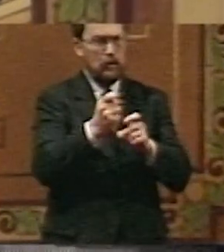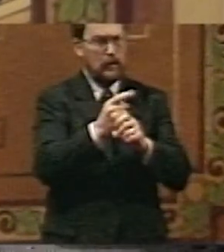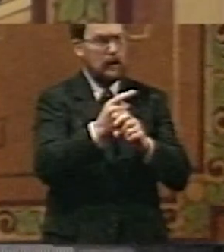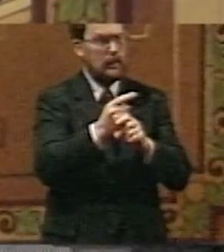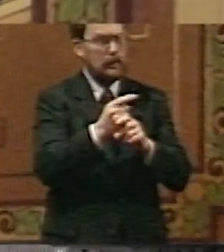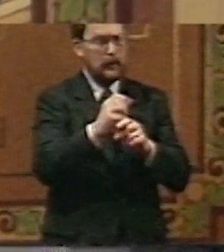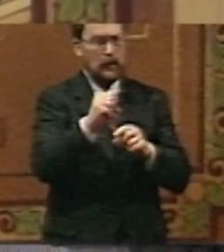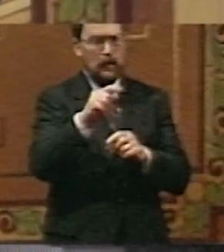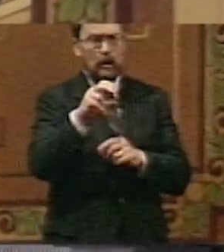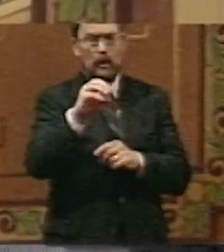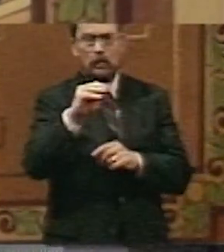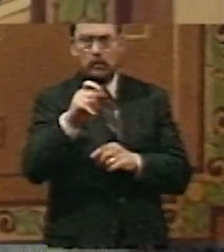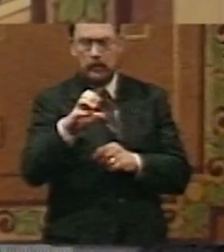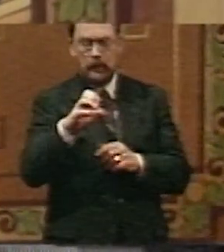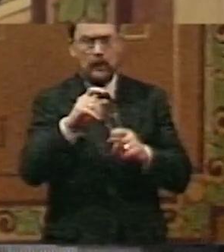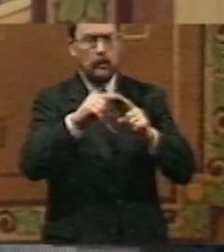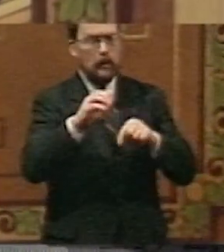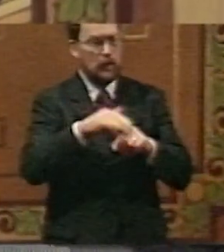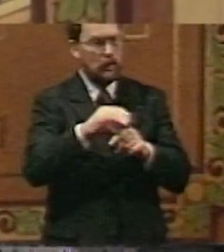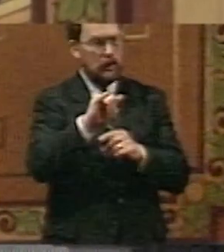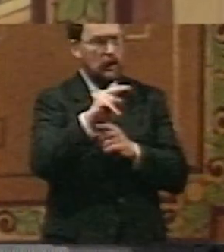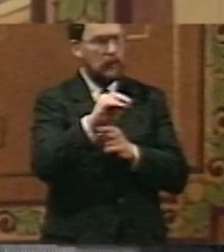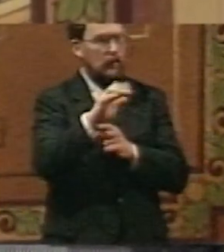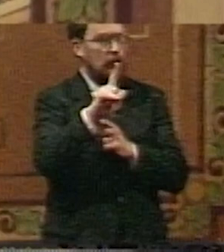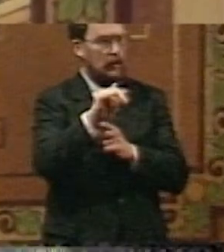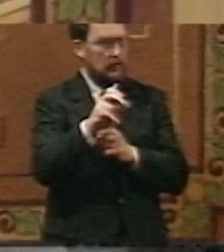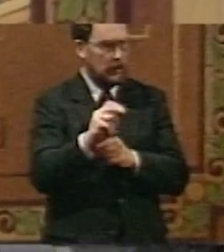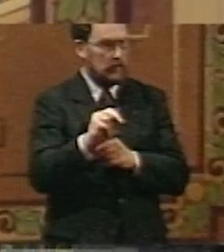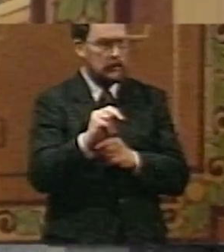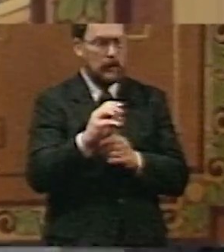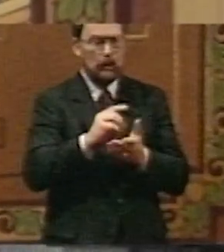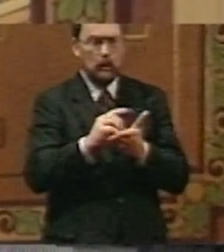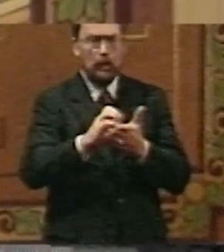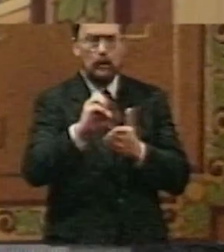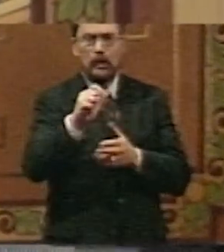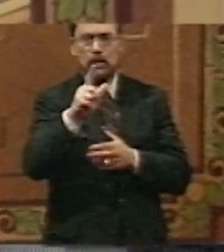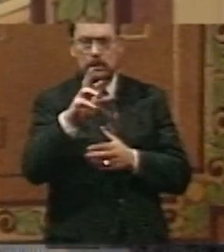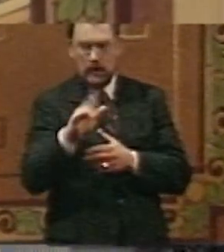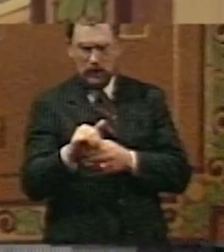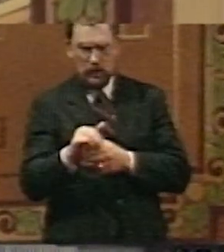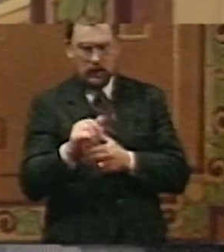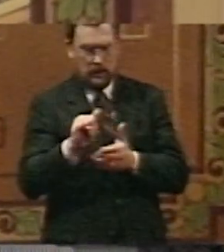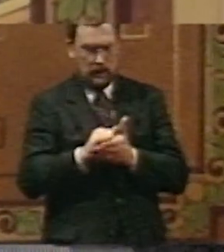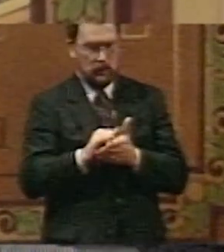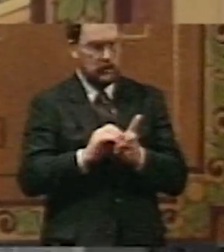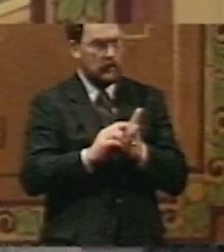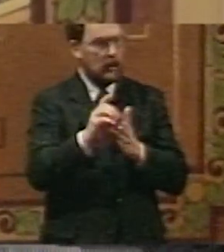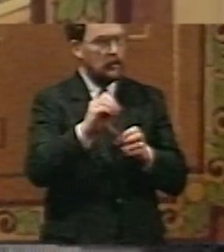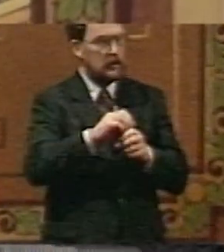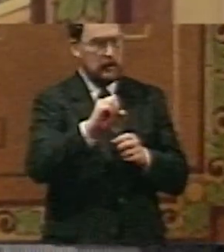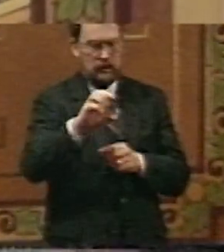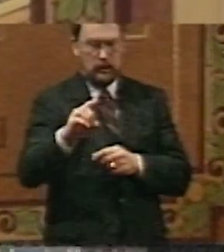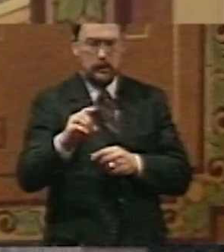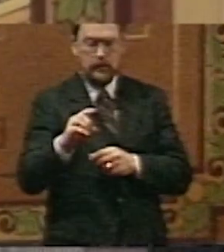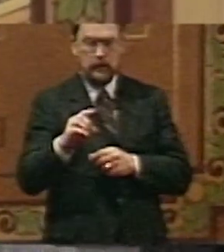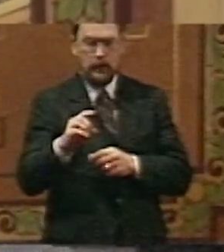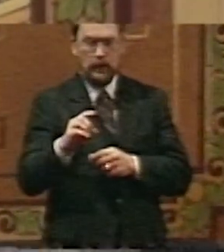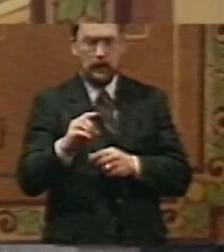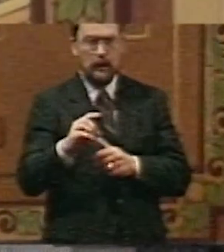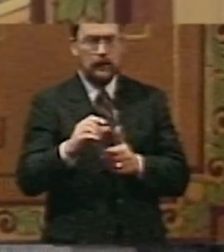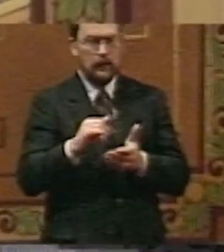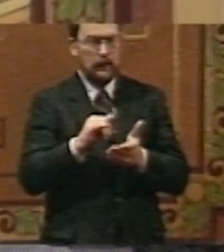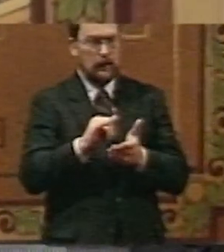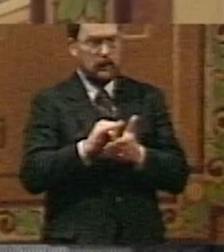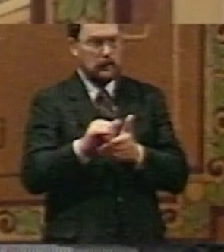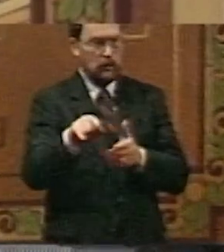basis, depending on inflation and depending on the average weekly salary or pay that was developed in the state of South Dakota. And